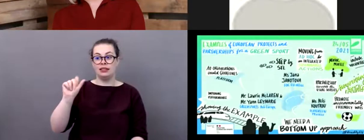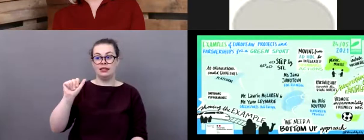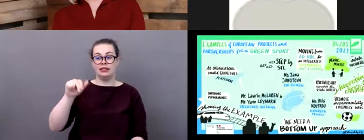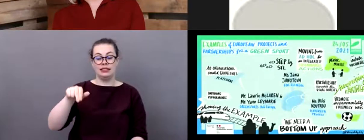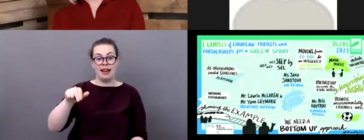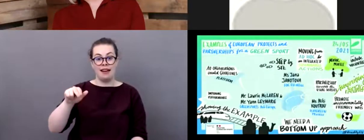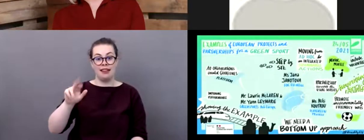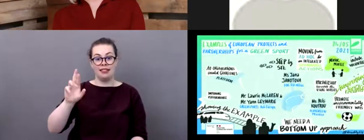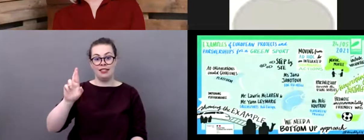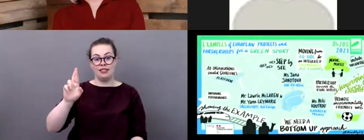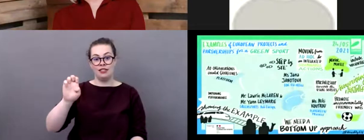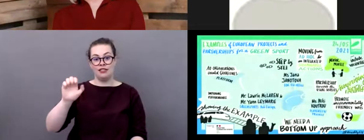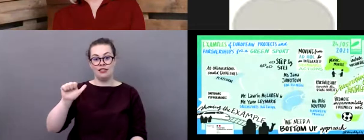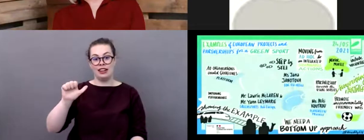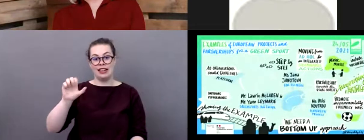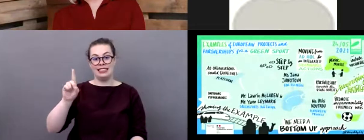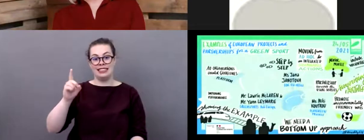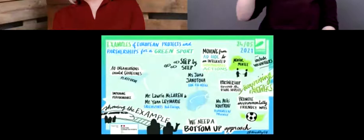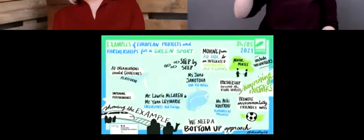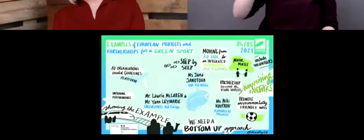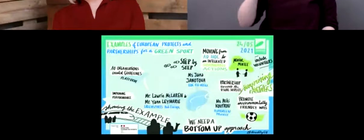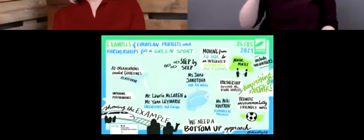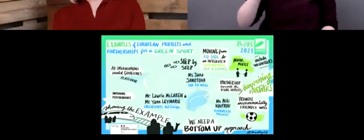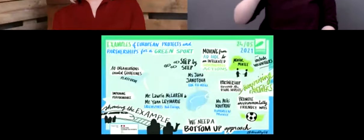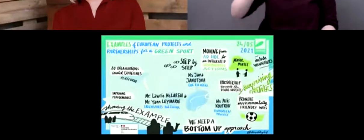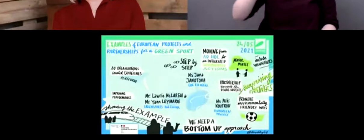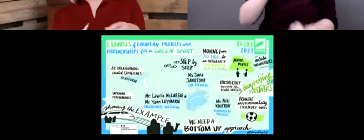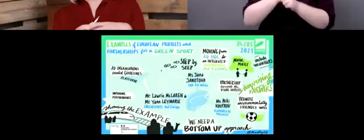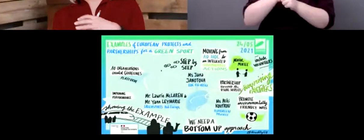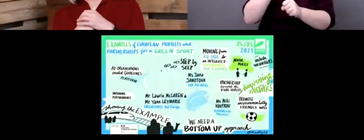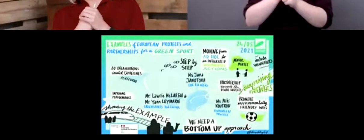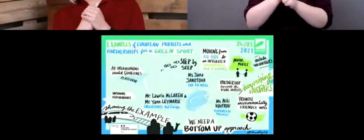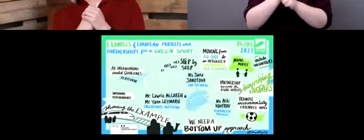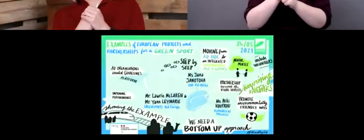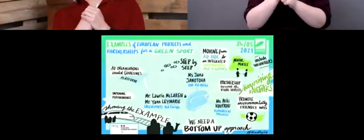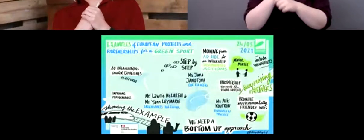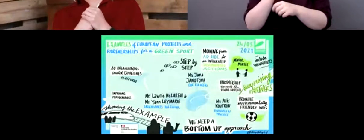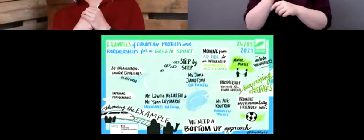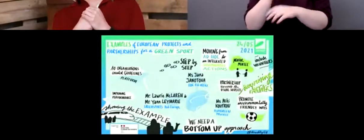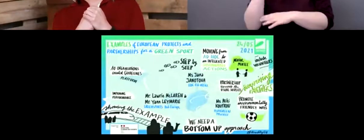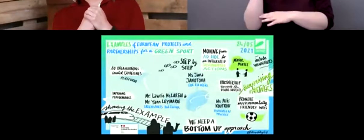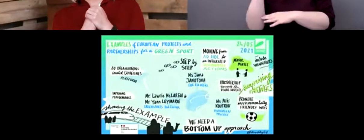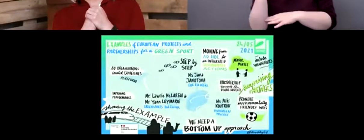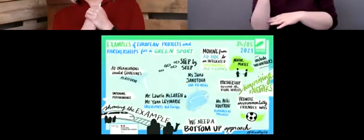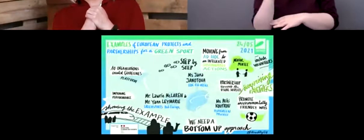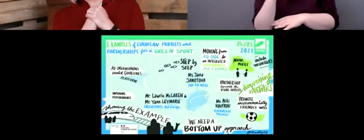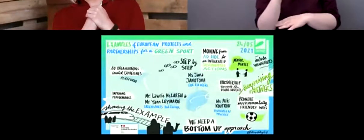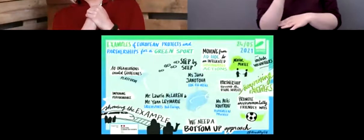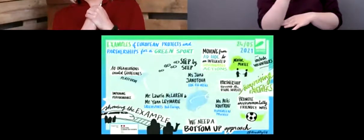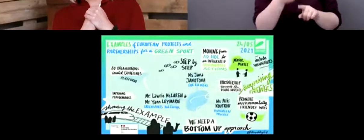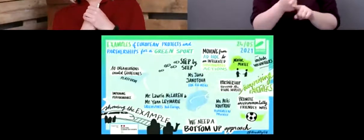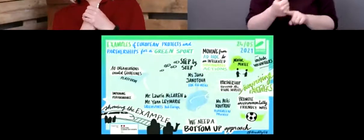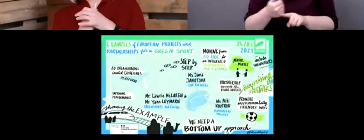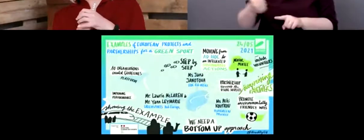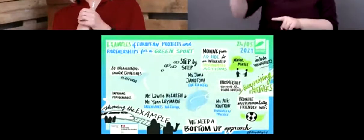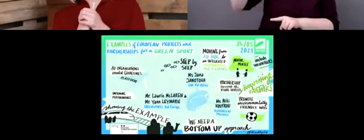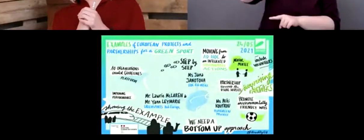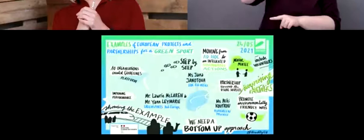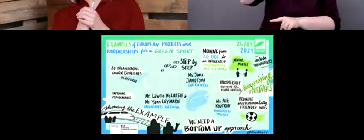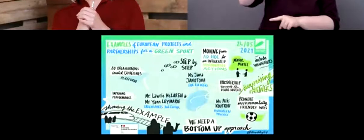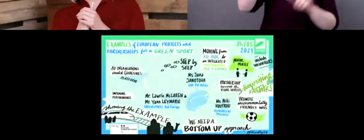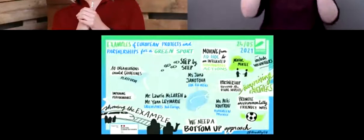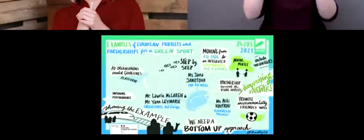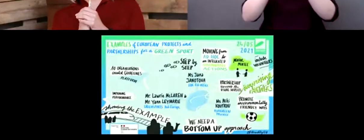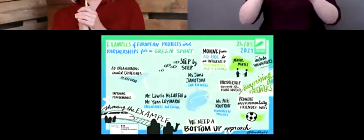head of sustainability at World Sailing, the International Federation for the Sport of Sailing. He